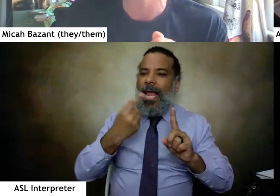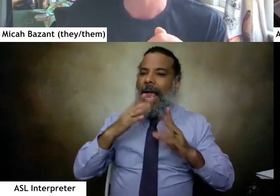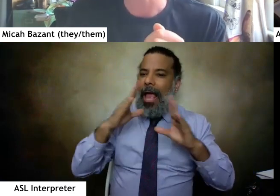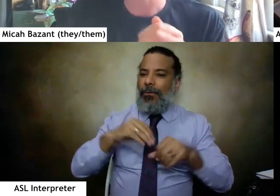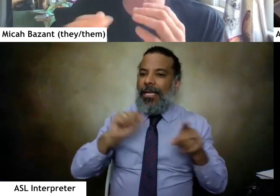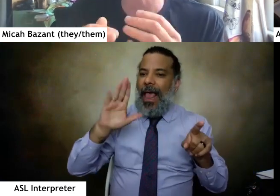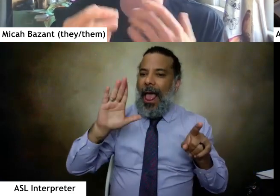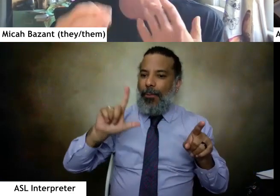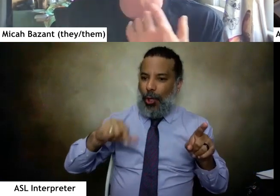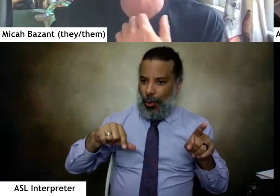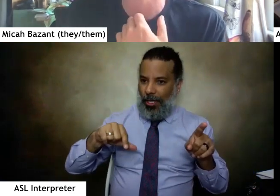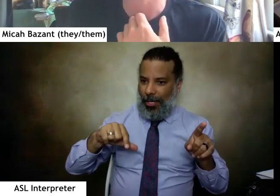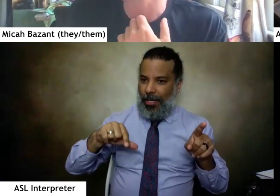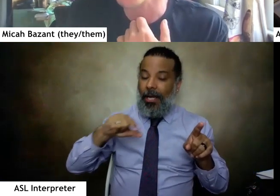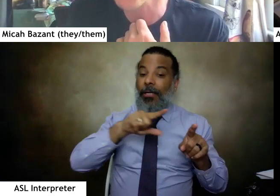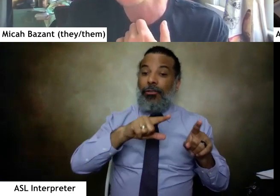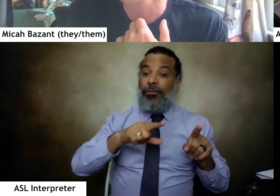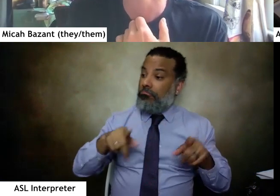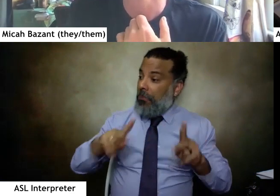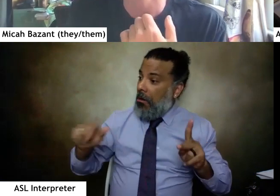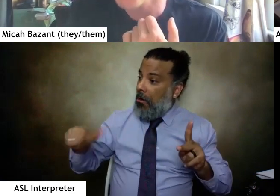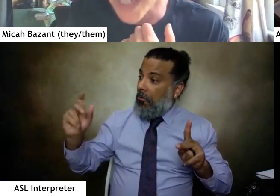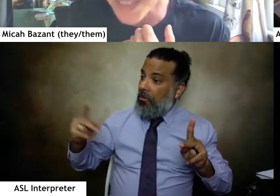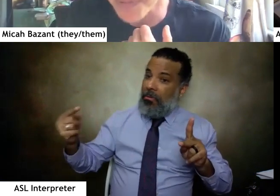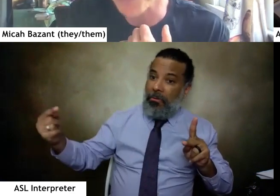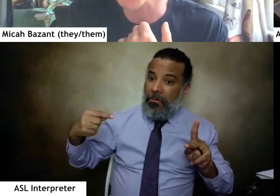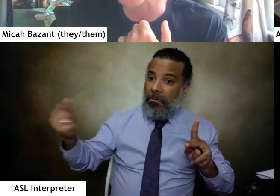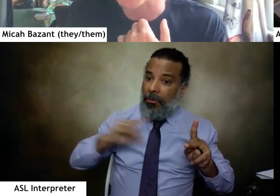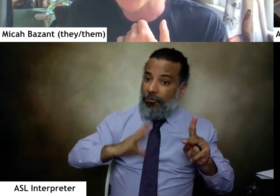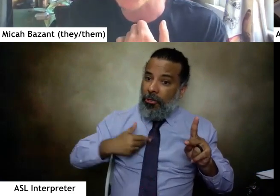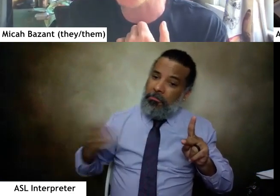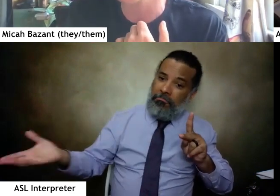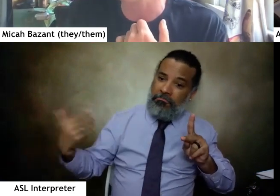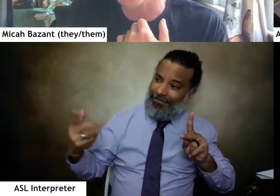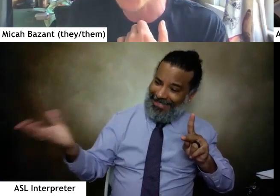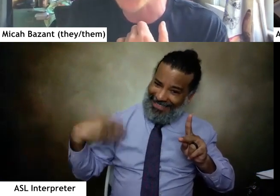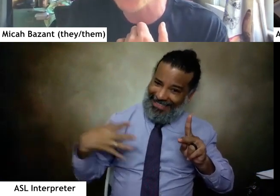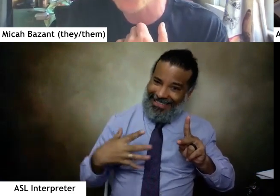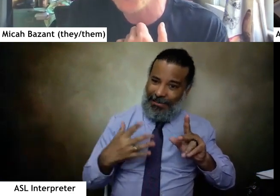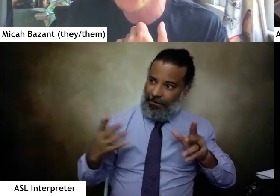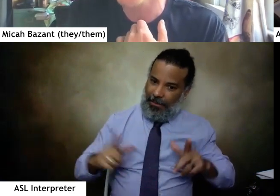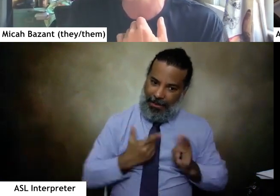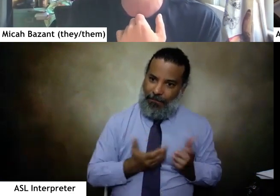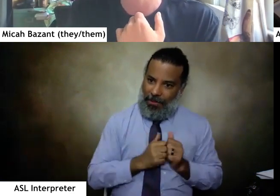where she could house other trans people getting out of detention.